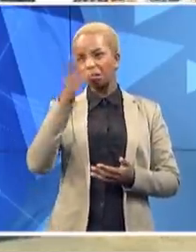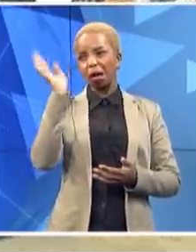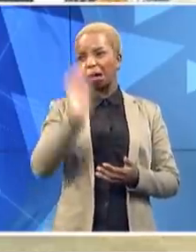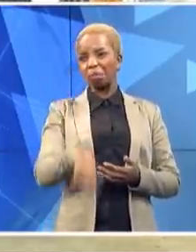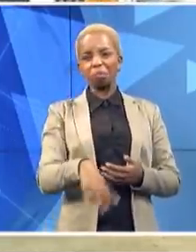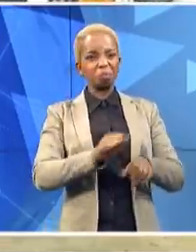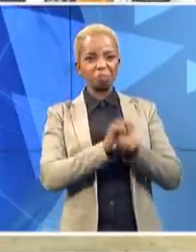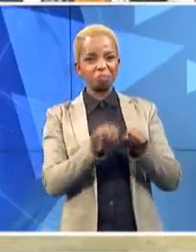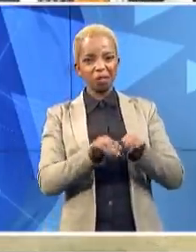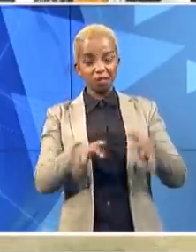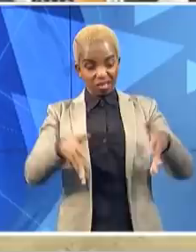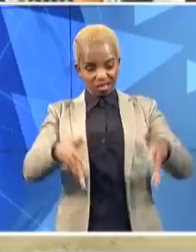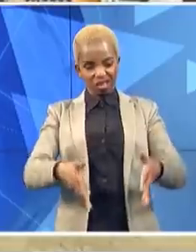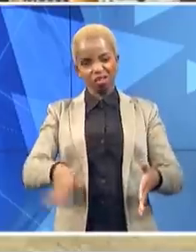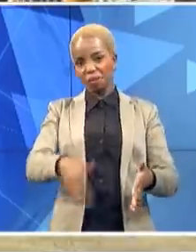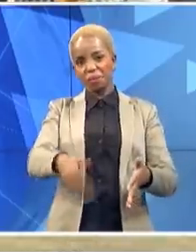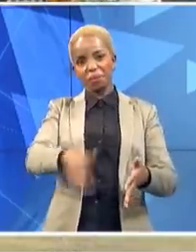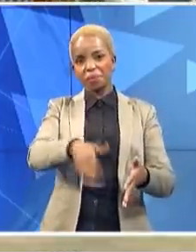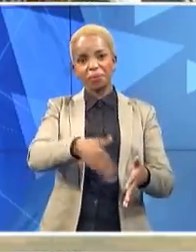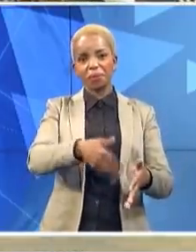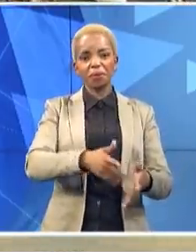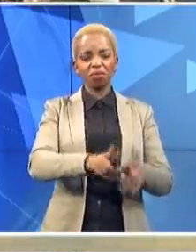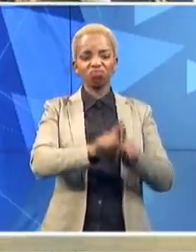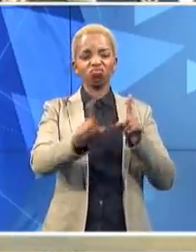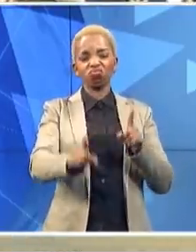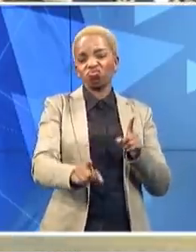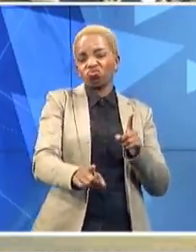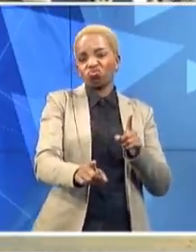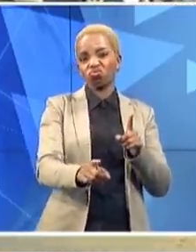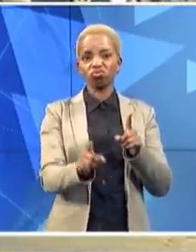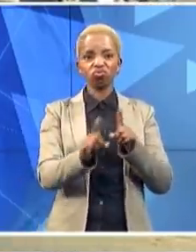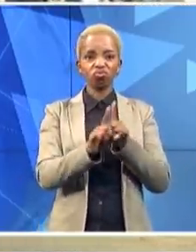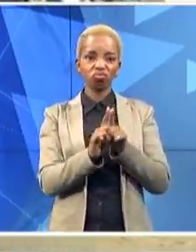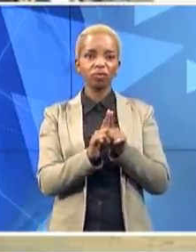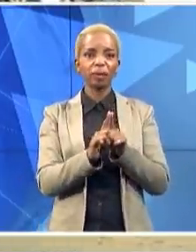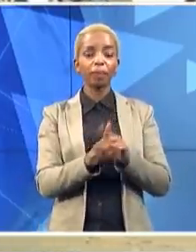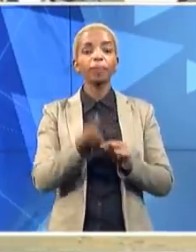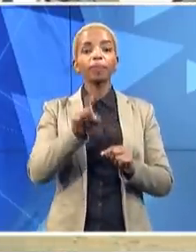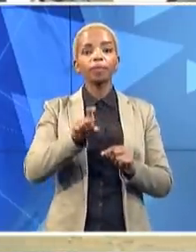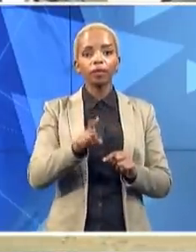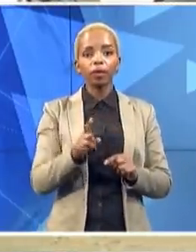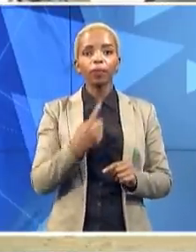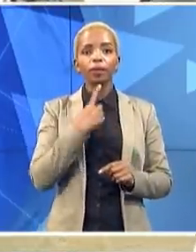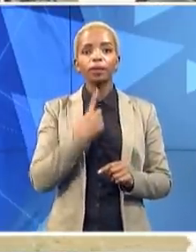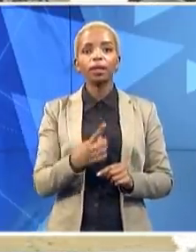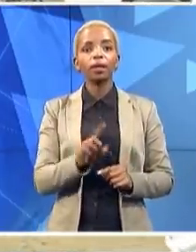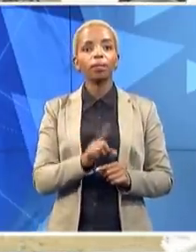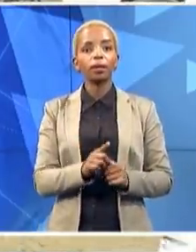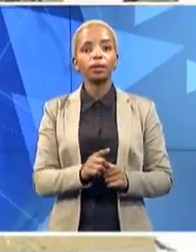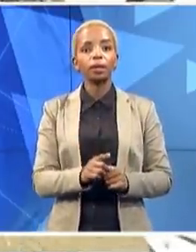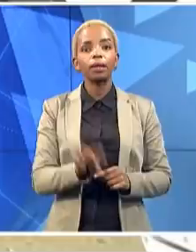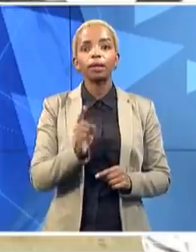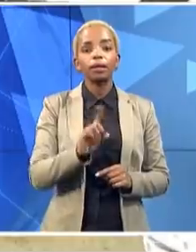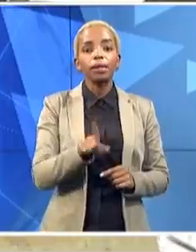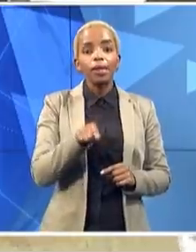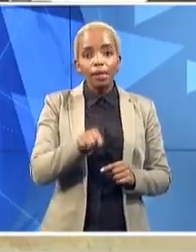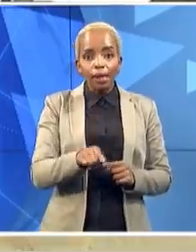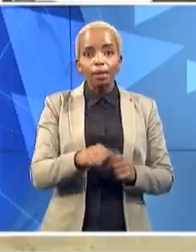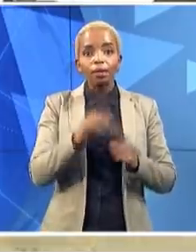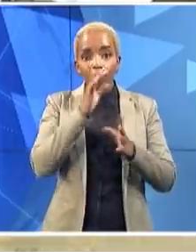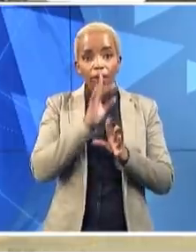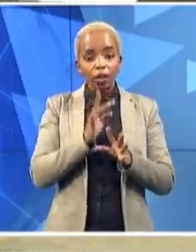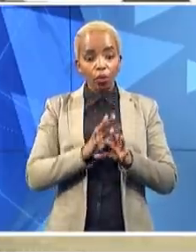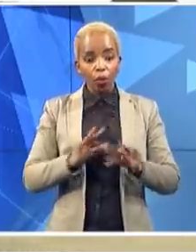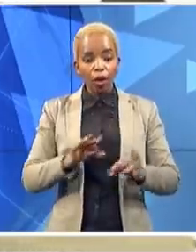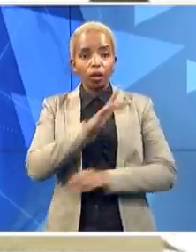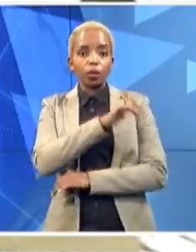We've noticed definitely it's quietened down. The hospital has quietened down since the lockdown. But as you can see here in Kloche